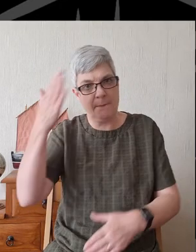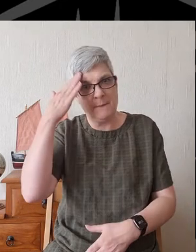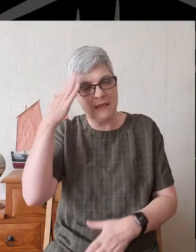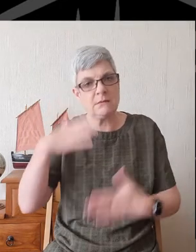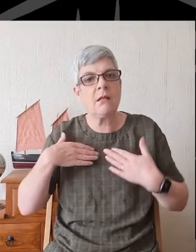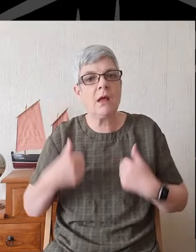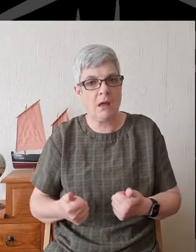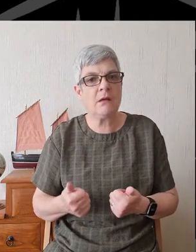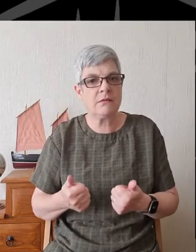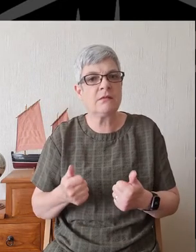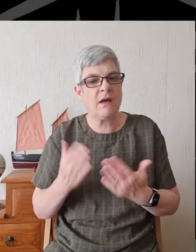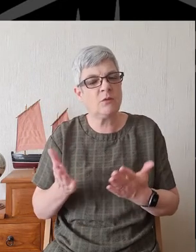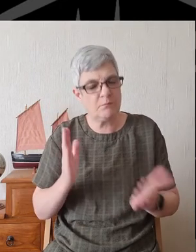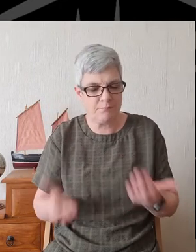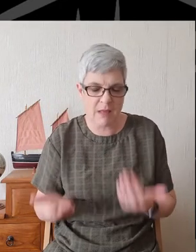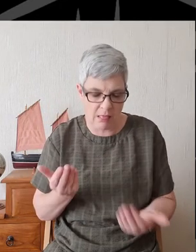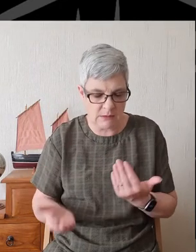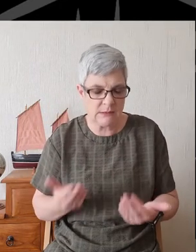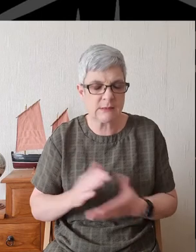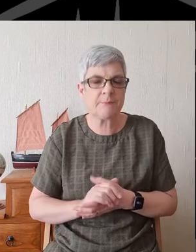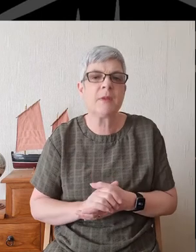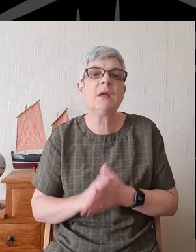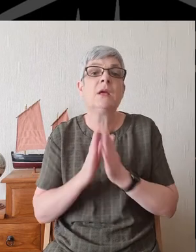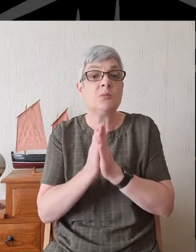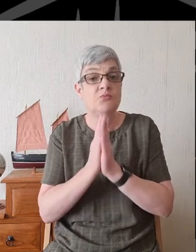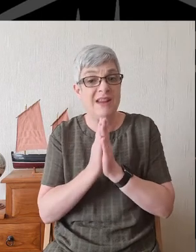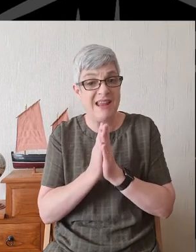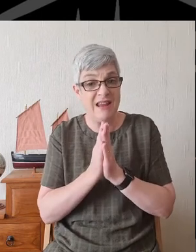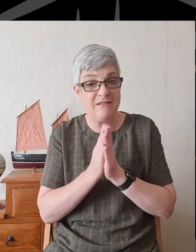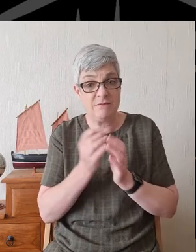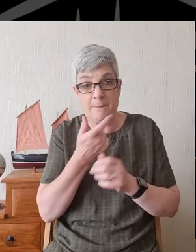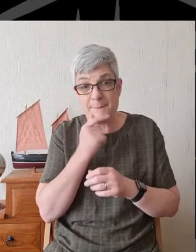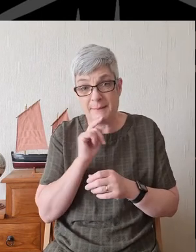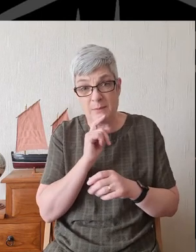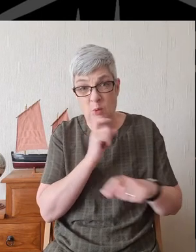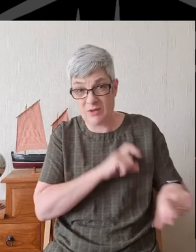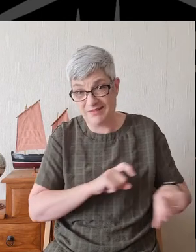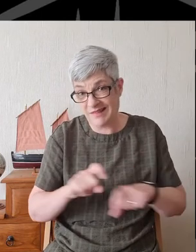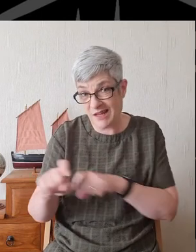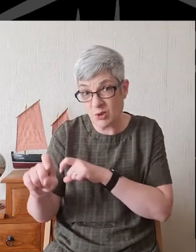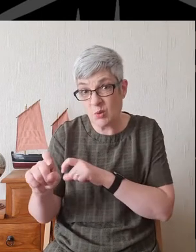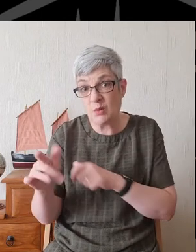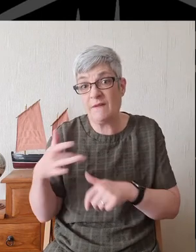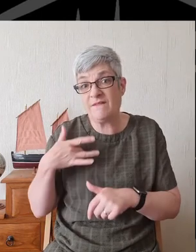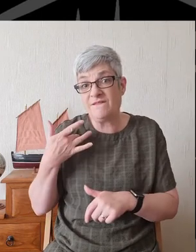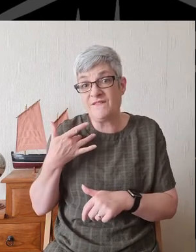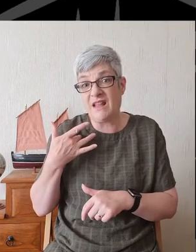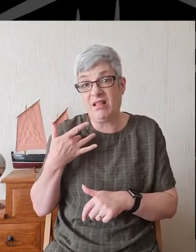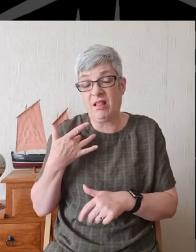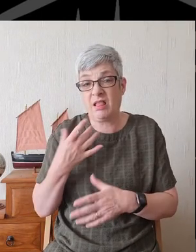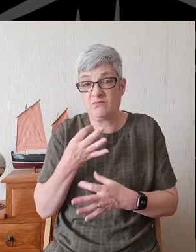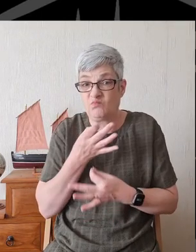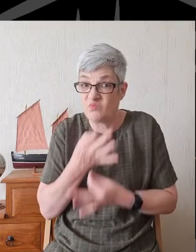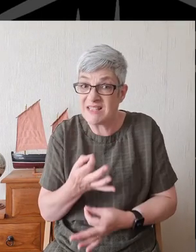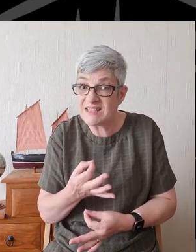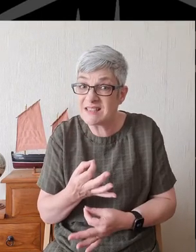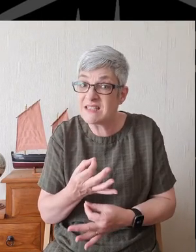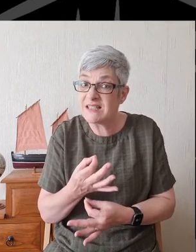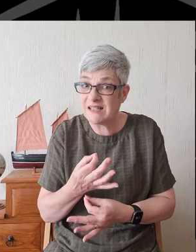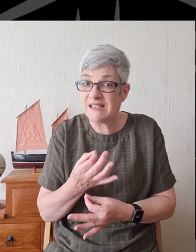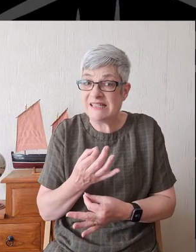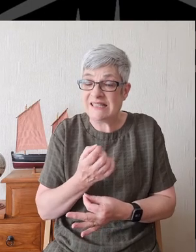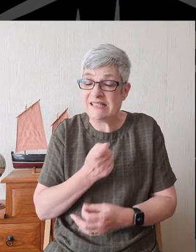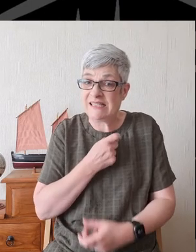We pray for those Who continue to feel themselves At risk And are anxious About